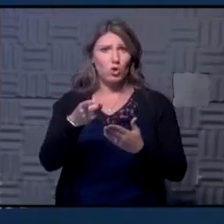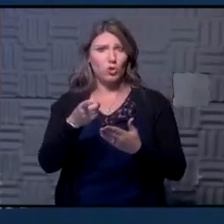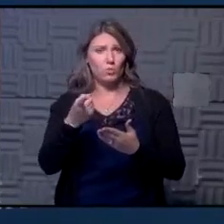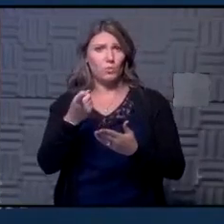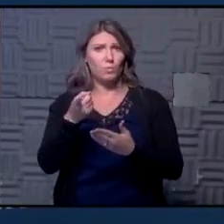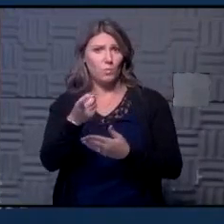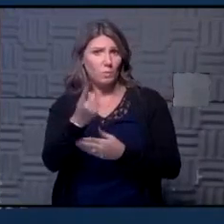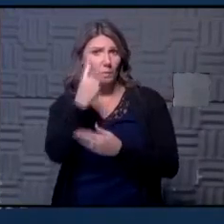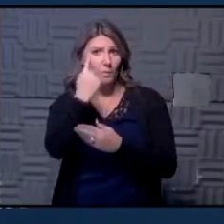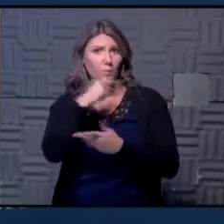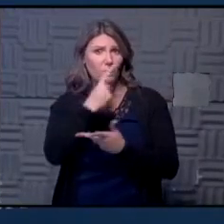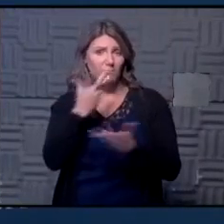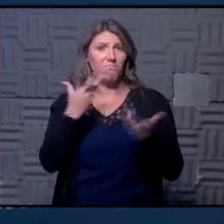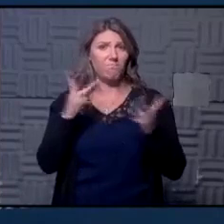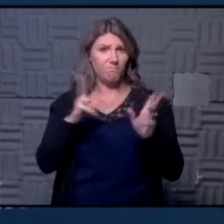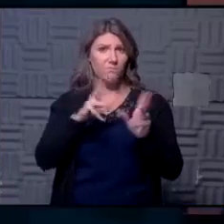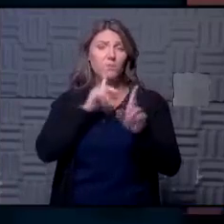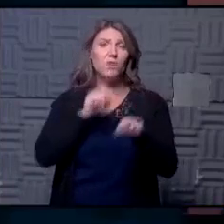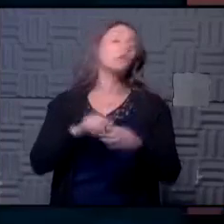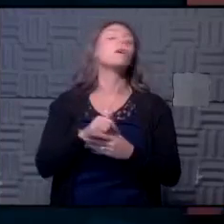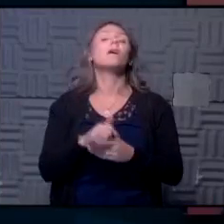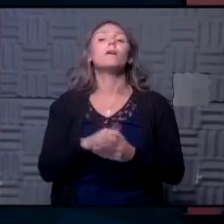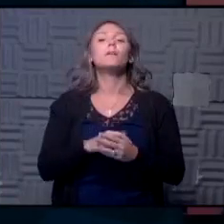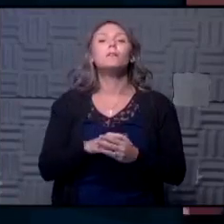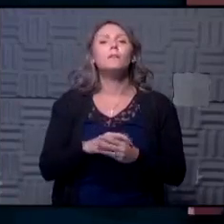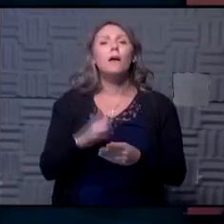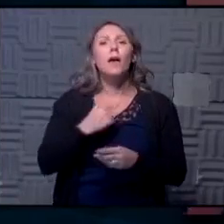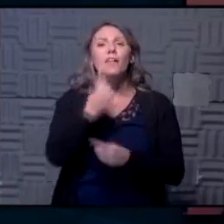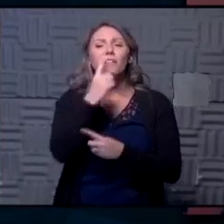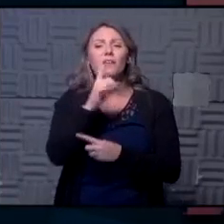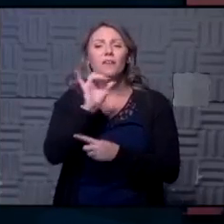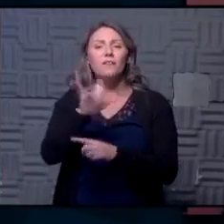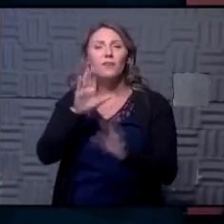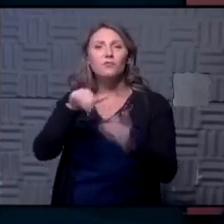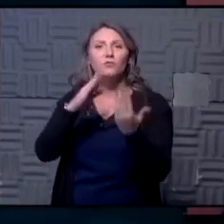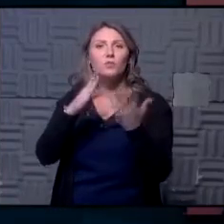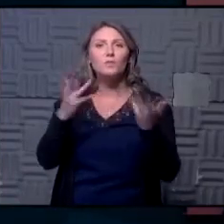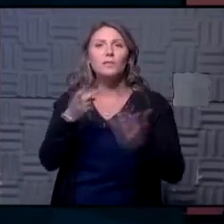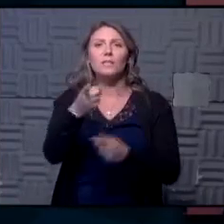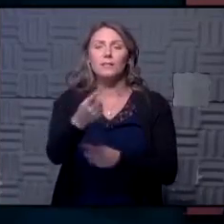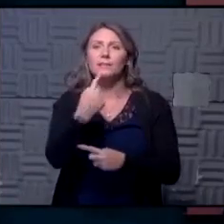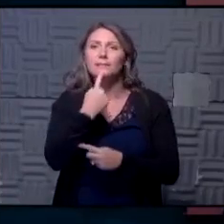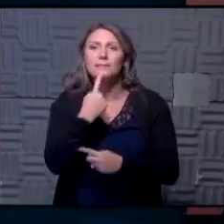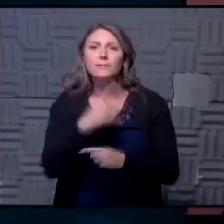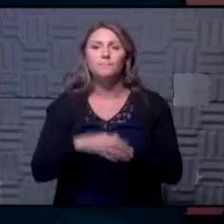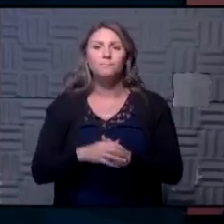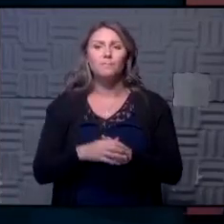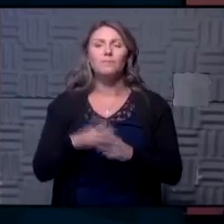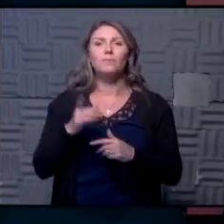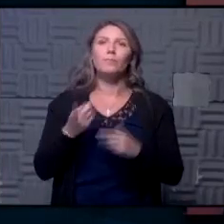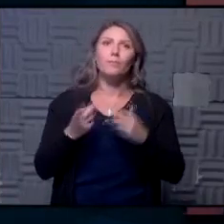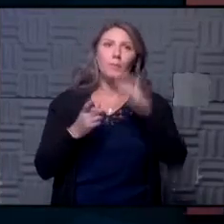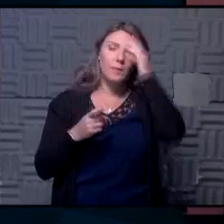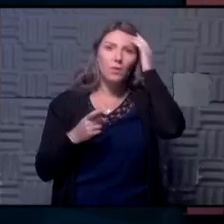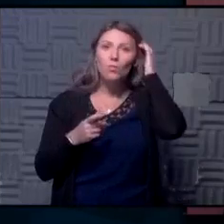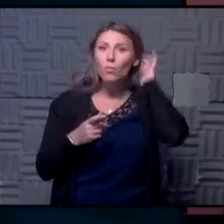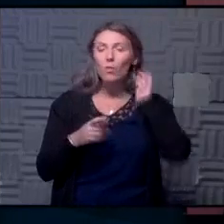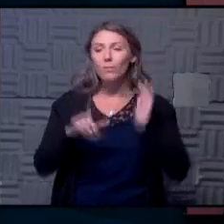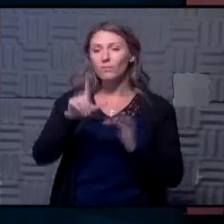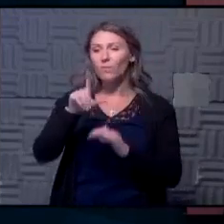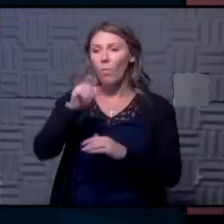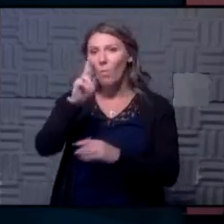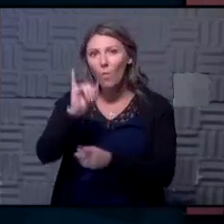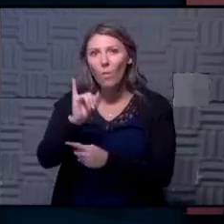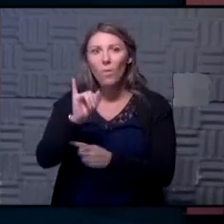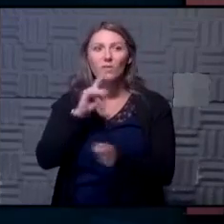we got it cleared up for him I I think that that addressed what he was saying he was just concerned actually Lori kind of